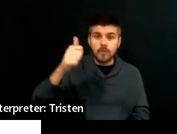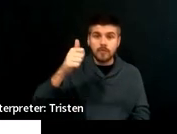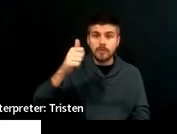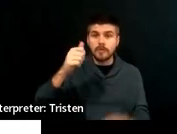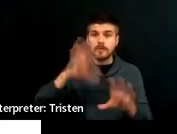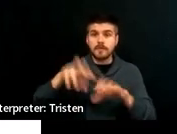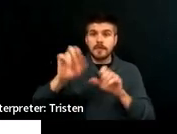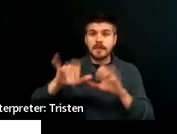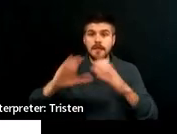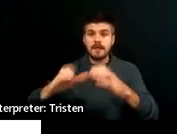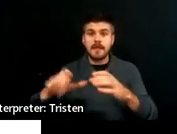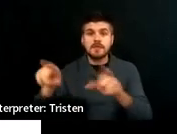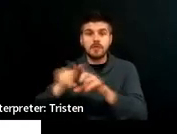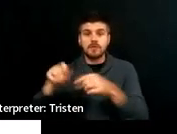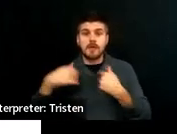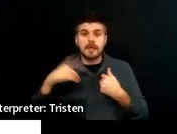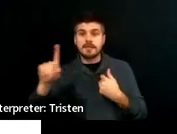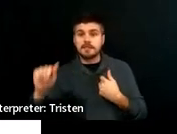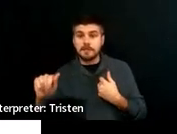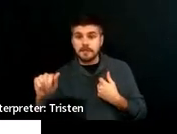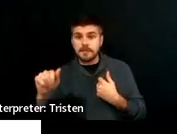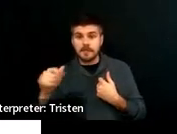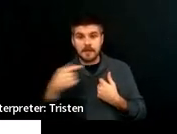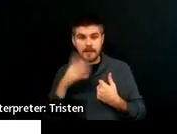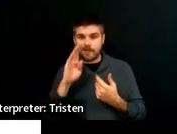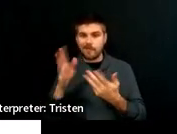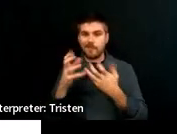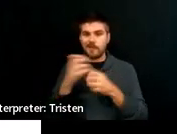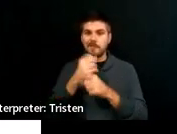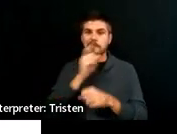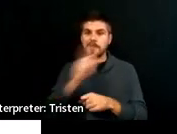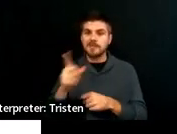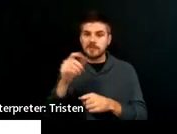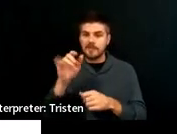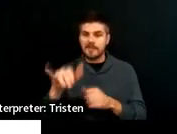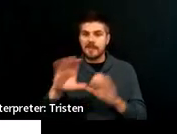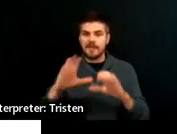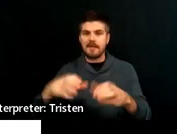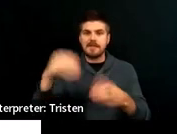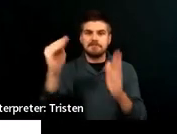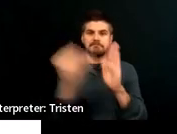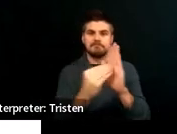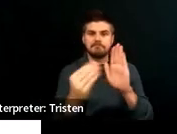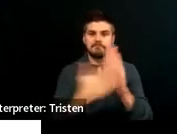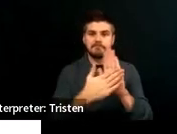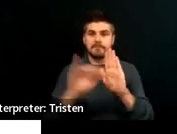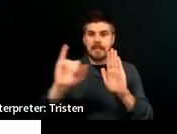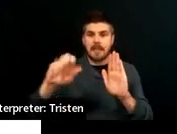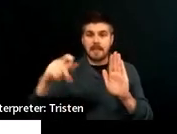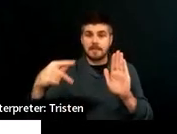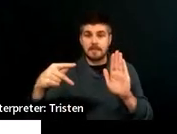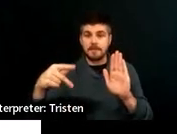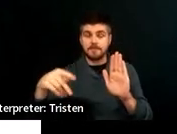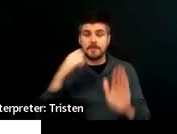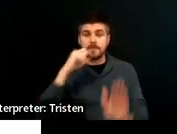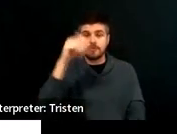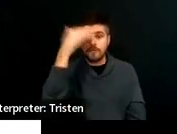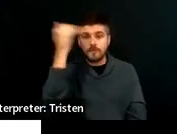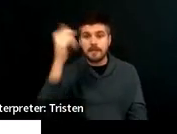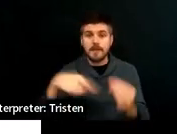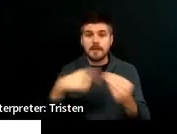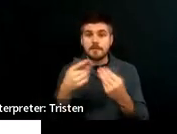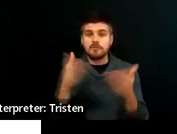and she had a disability, I would want to make sure that that class is in her IEP. So don't forget about general